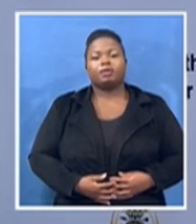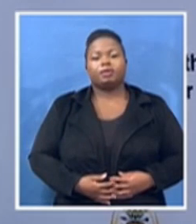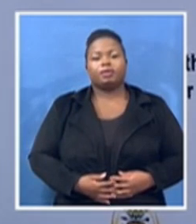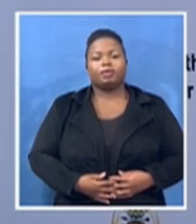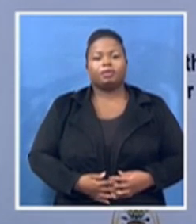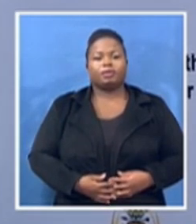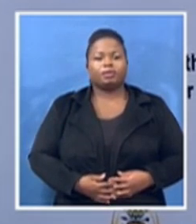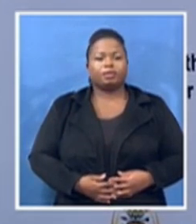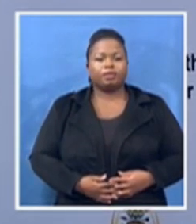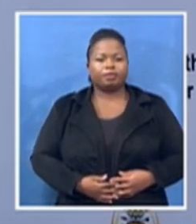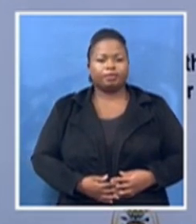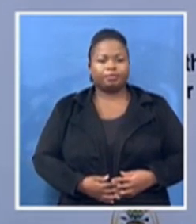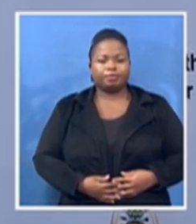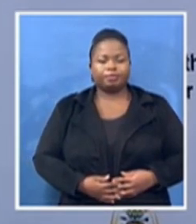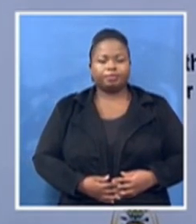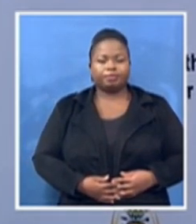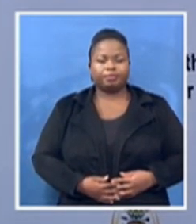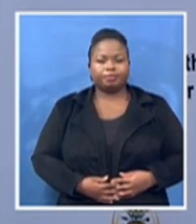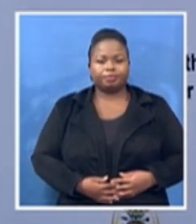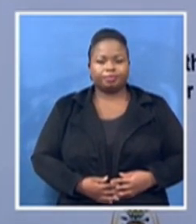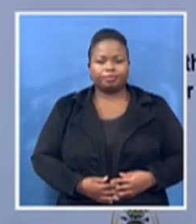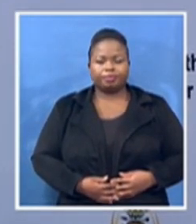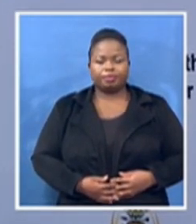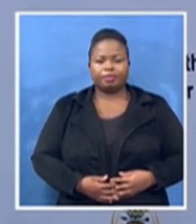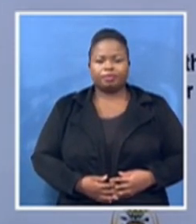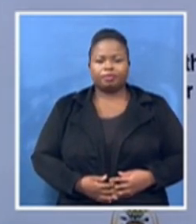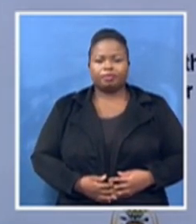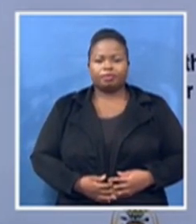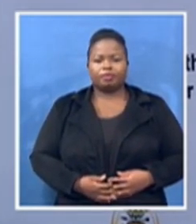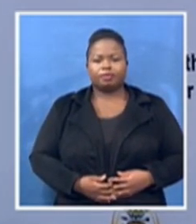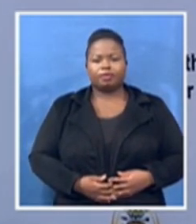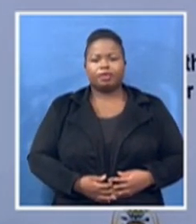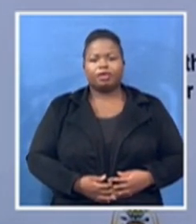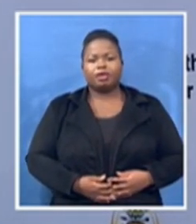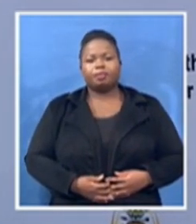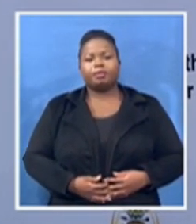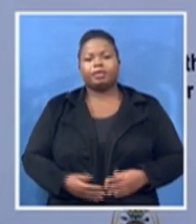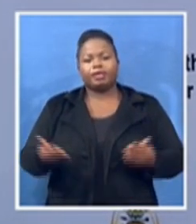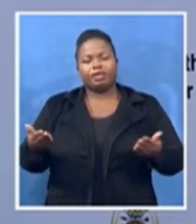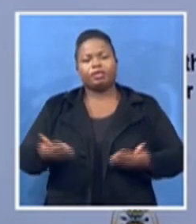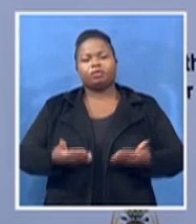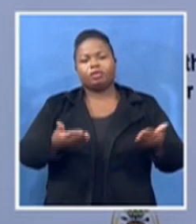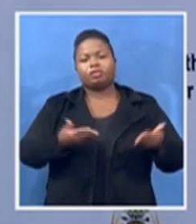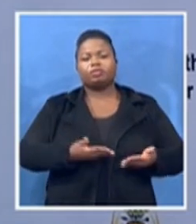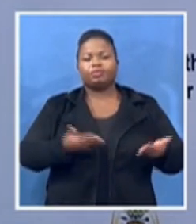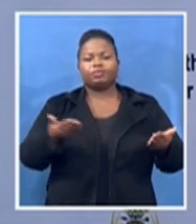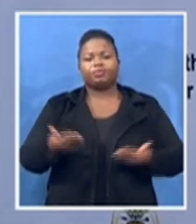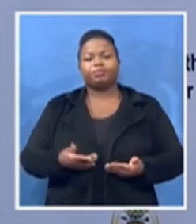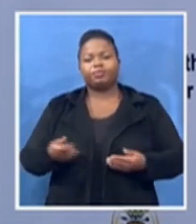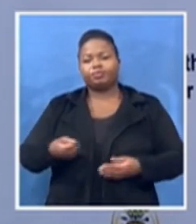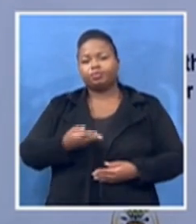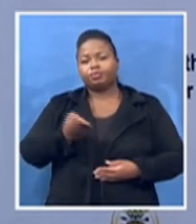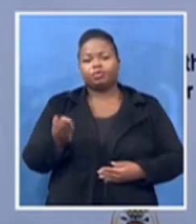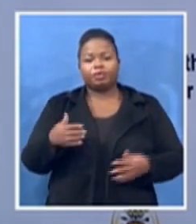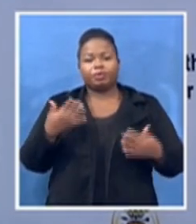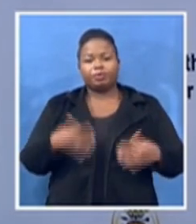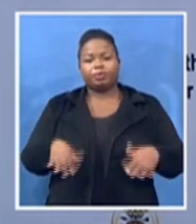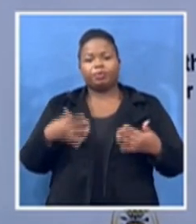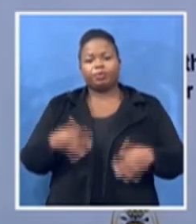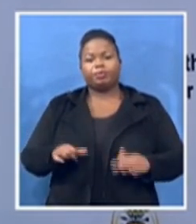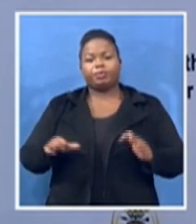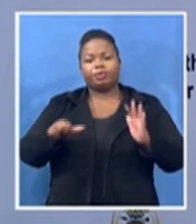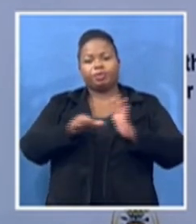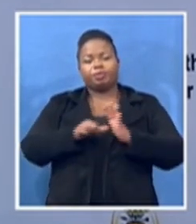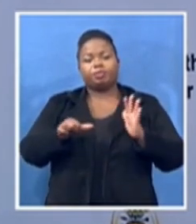warm and revolutionary welcome to this very important project and